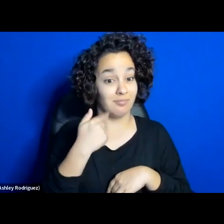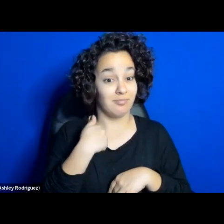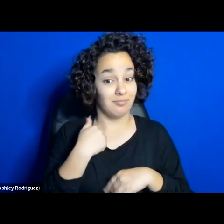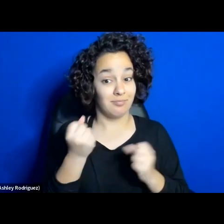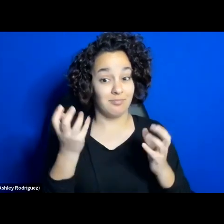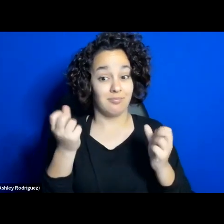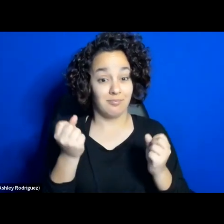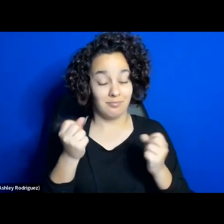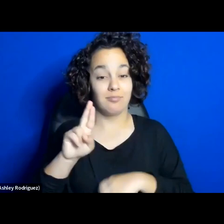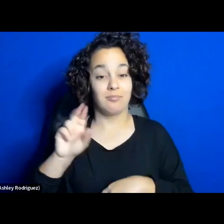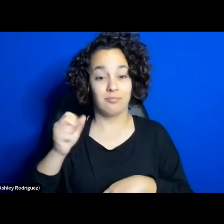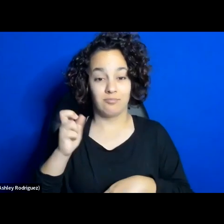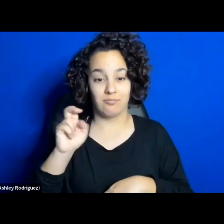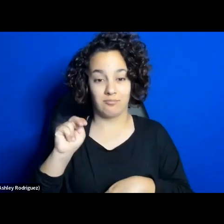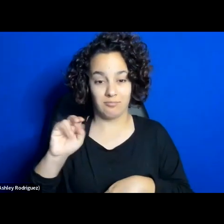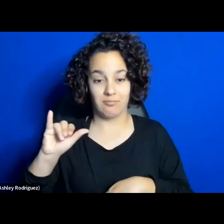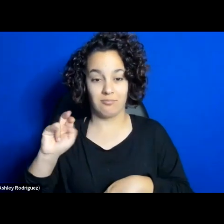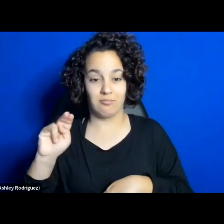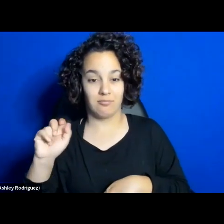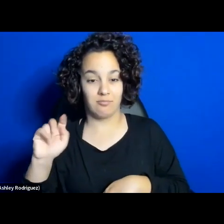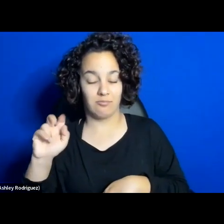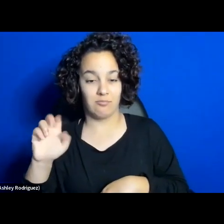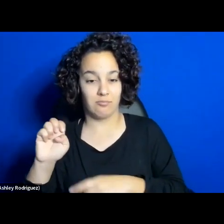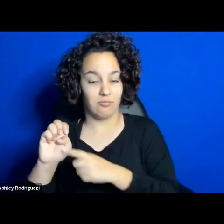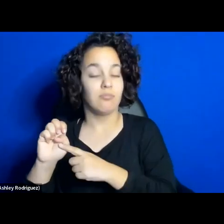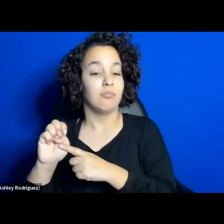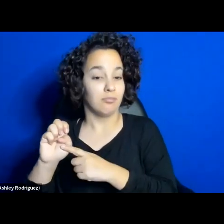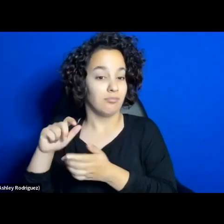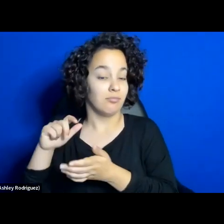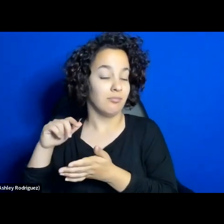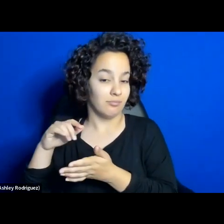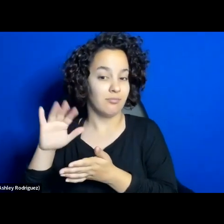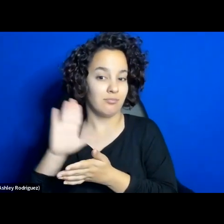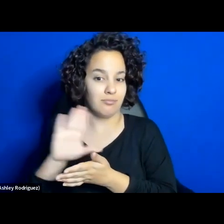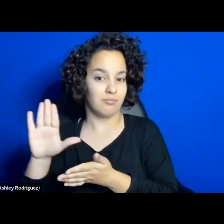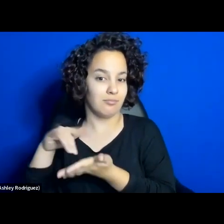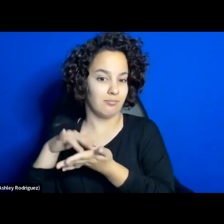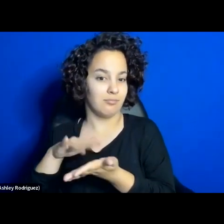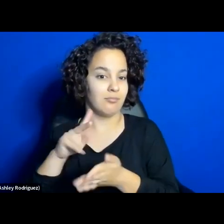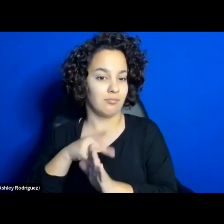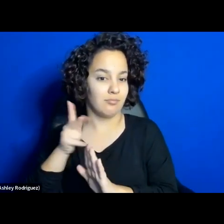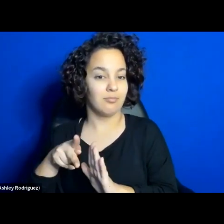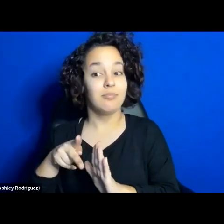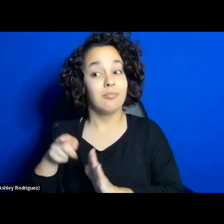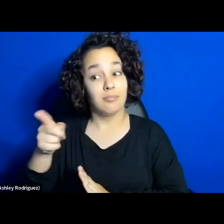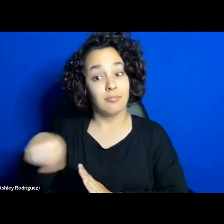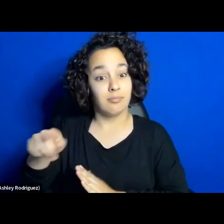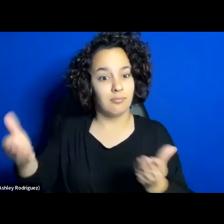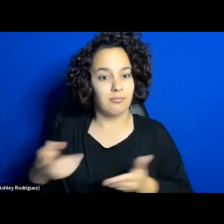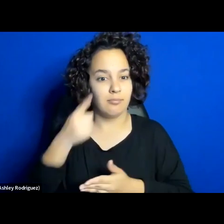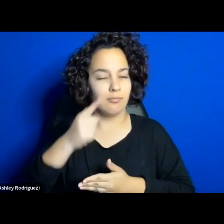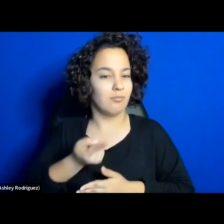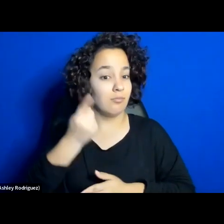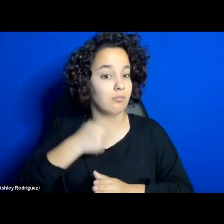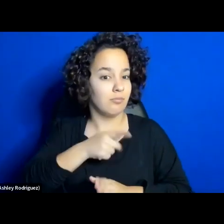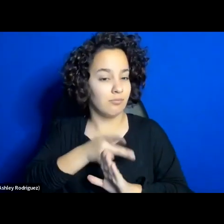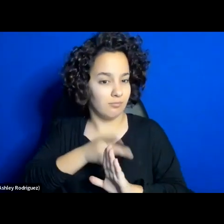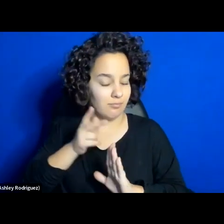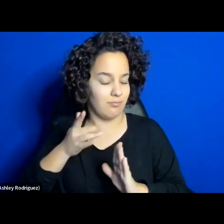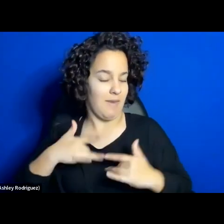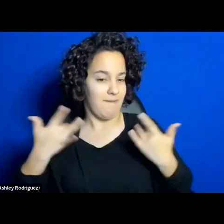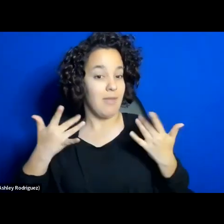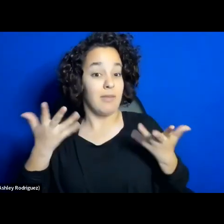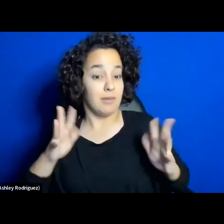Roshan Institute for Persian Studies is not here just for this one event, but is actually starting to